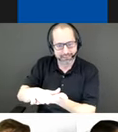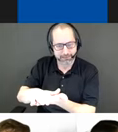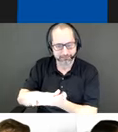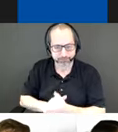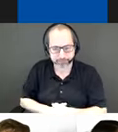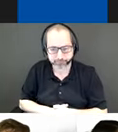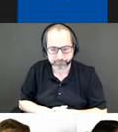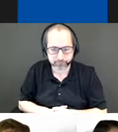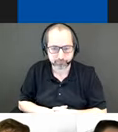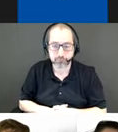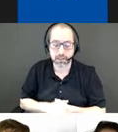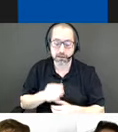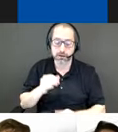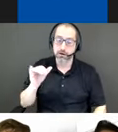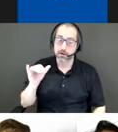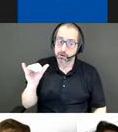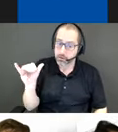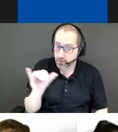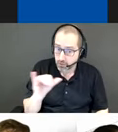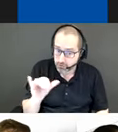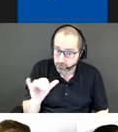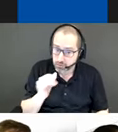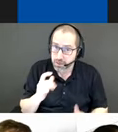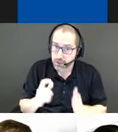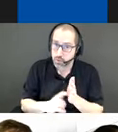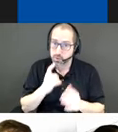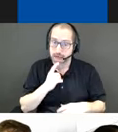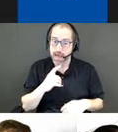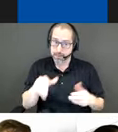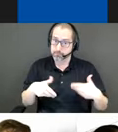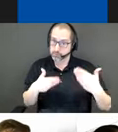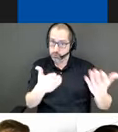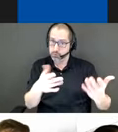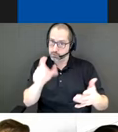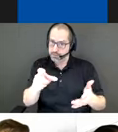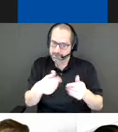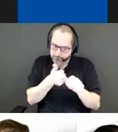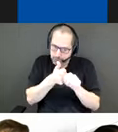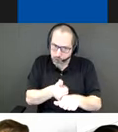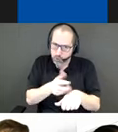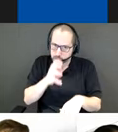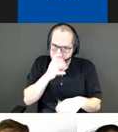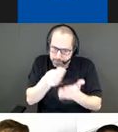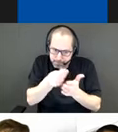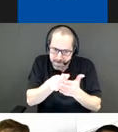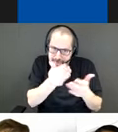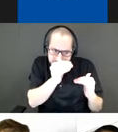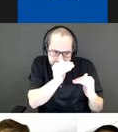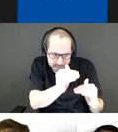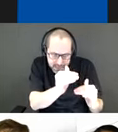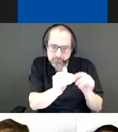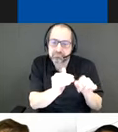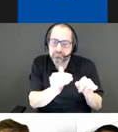We acknowledge the project's budget parameters and limited period of installation and see this as a creative